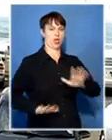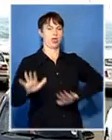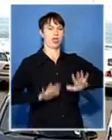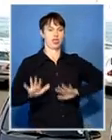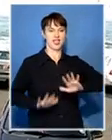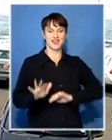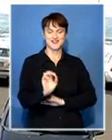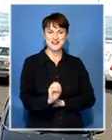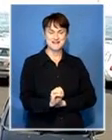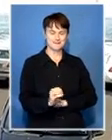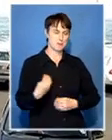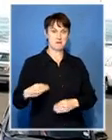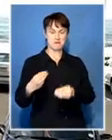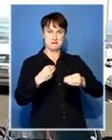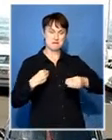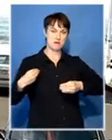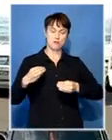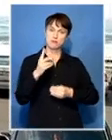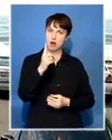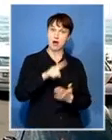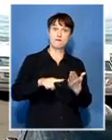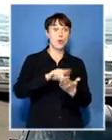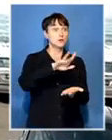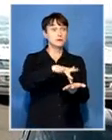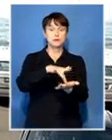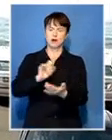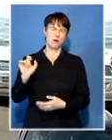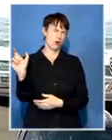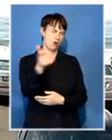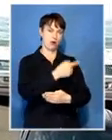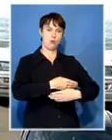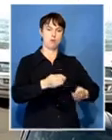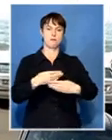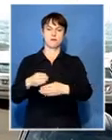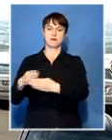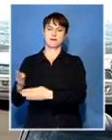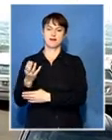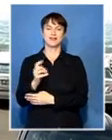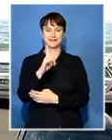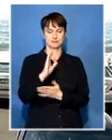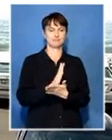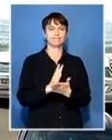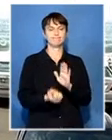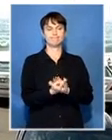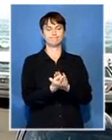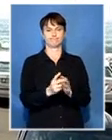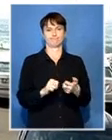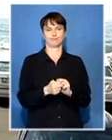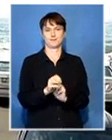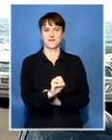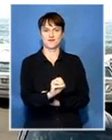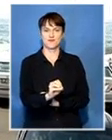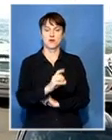but all our voting stations are now open we started with a few challenges where